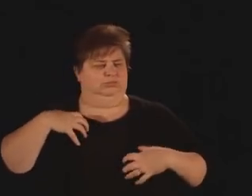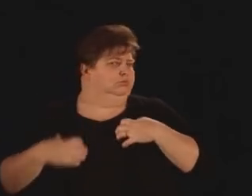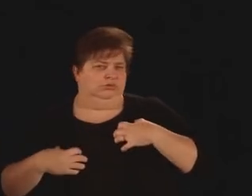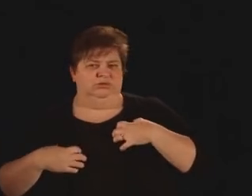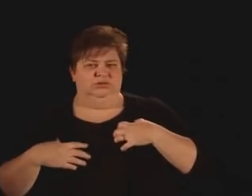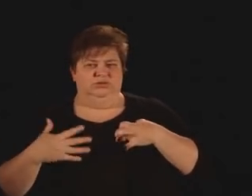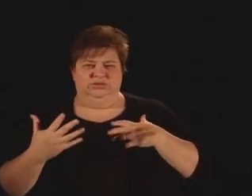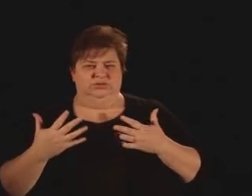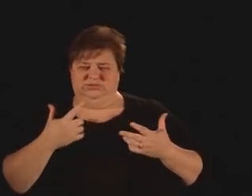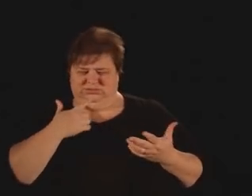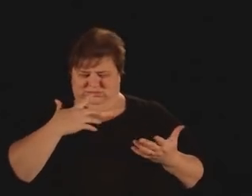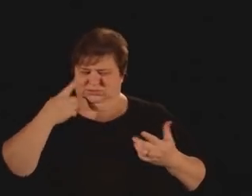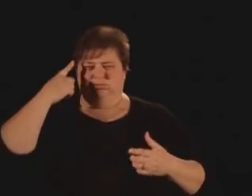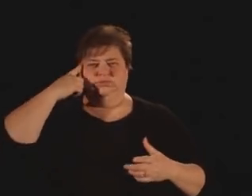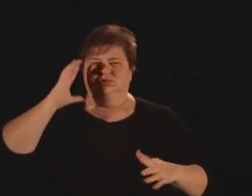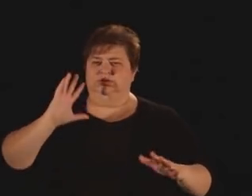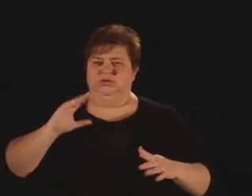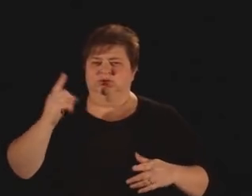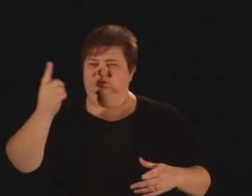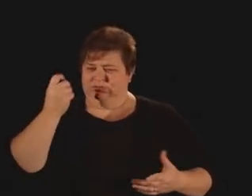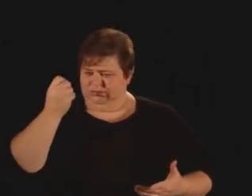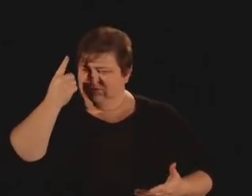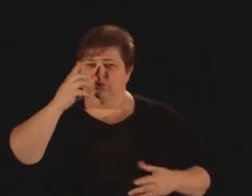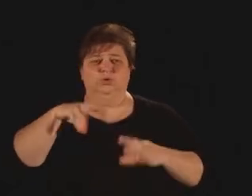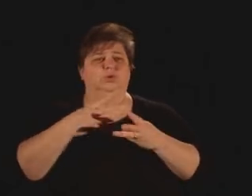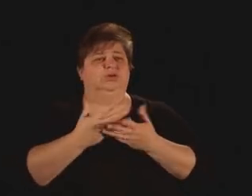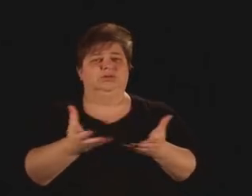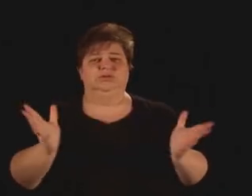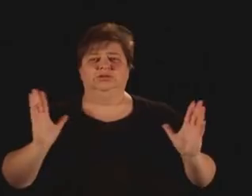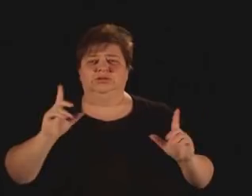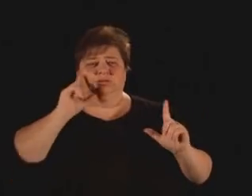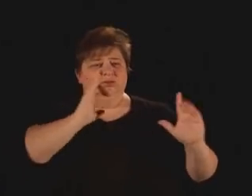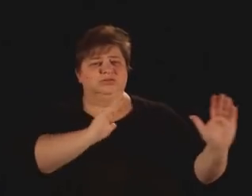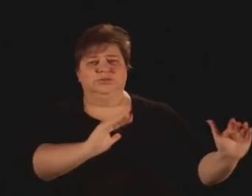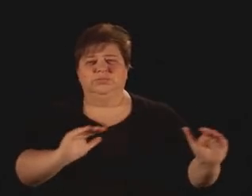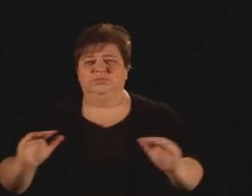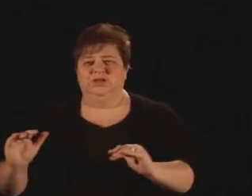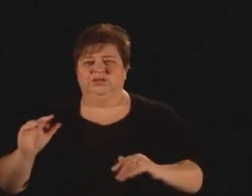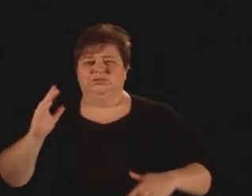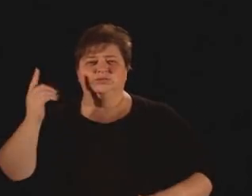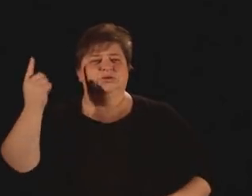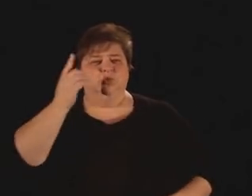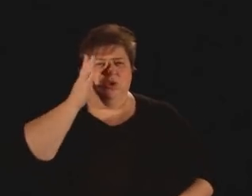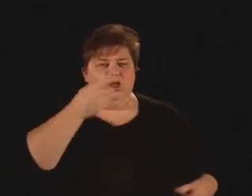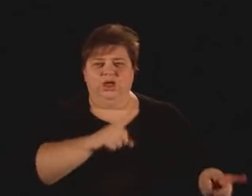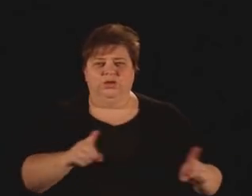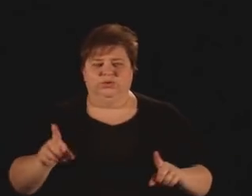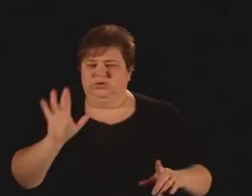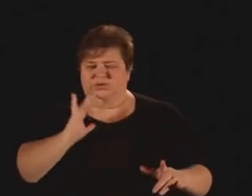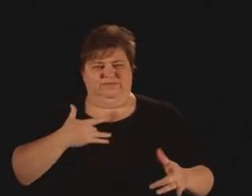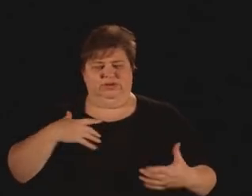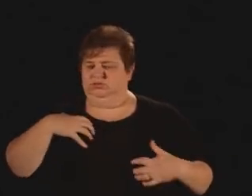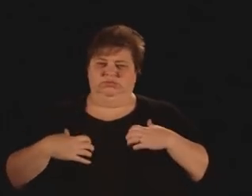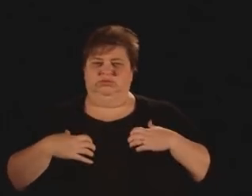how you understand the world, how you expect events to unfold, suddenly don't work.